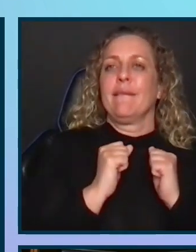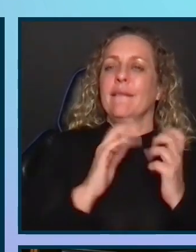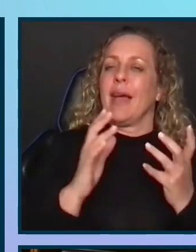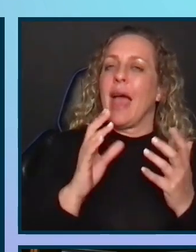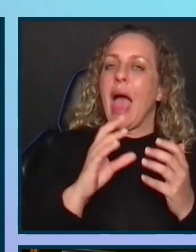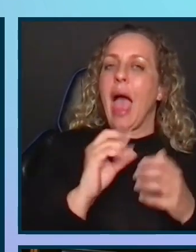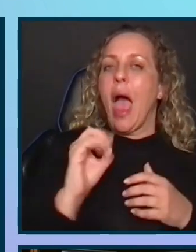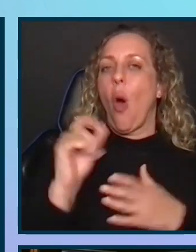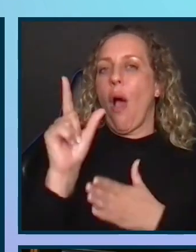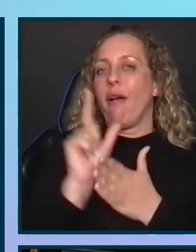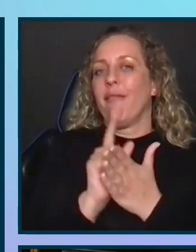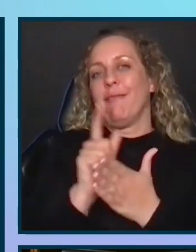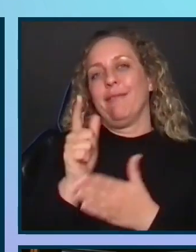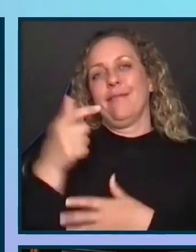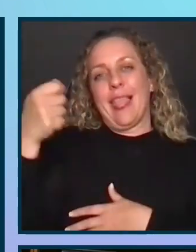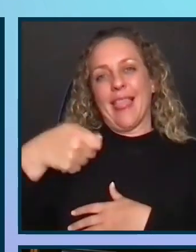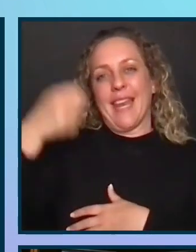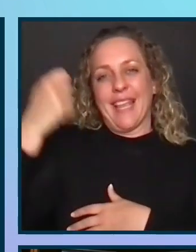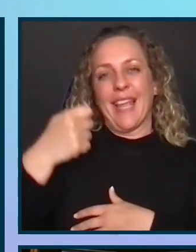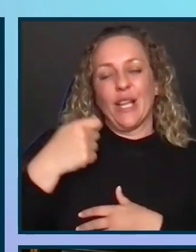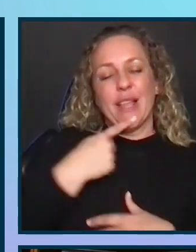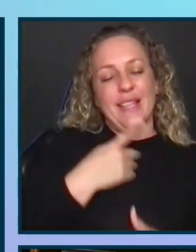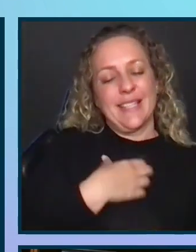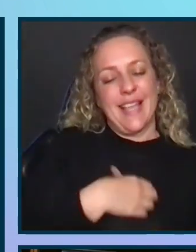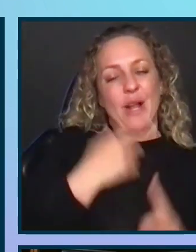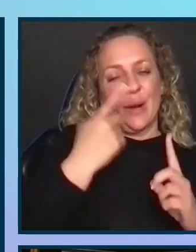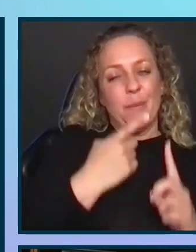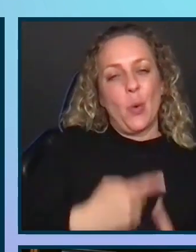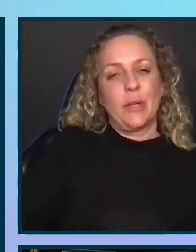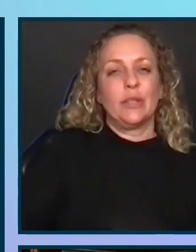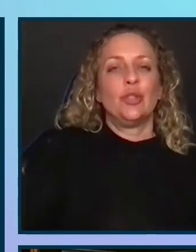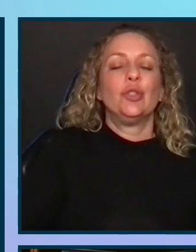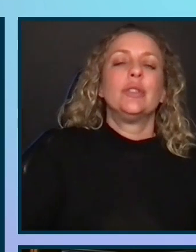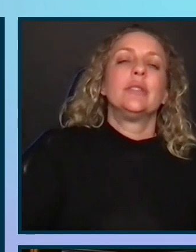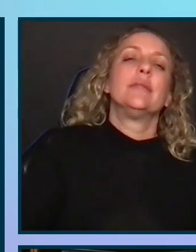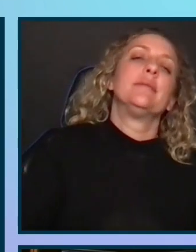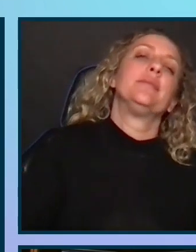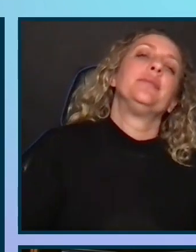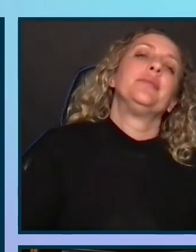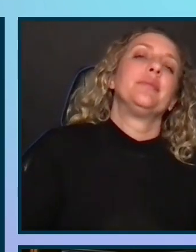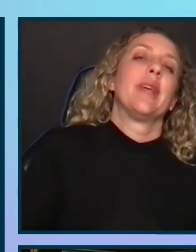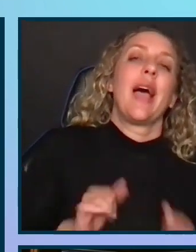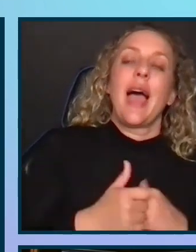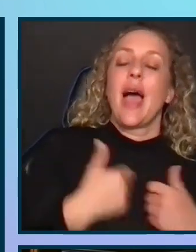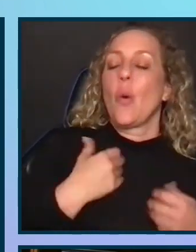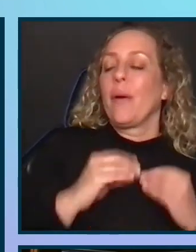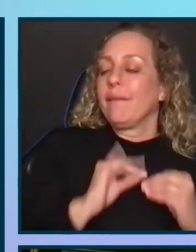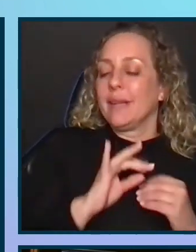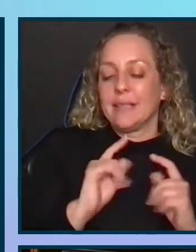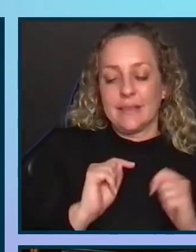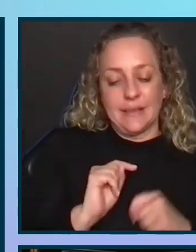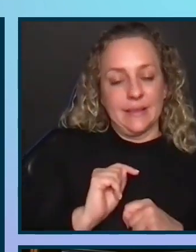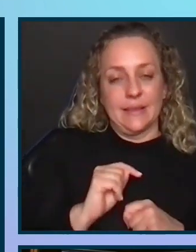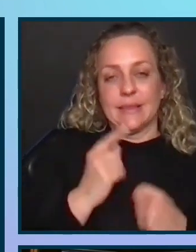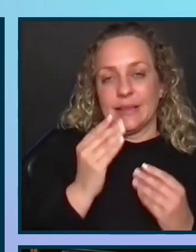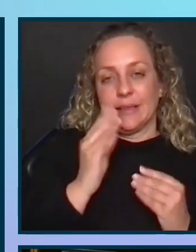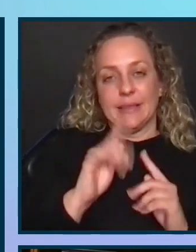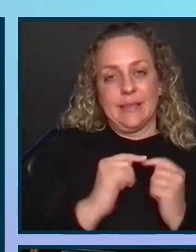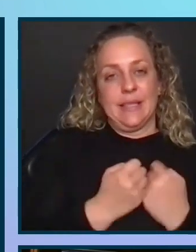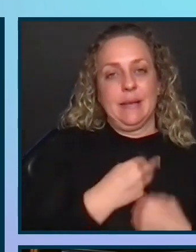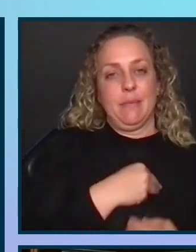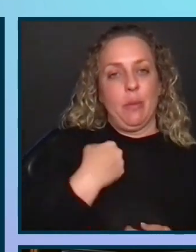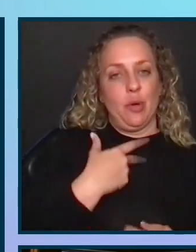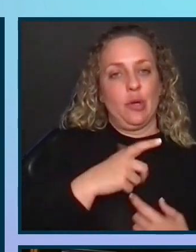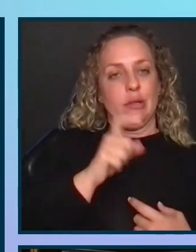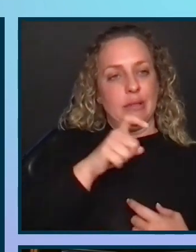litigation. Those are some of those desire components. The knowledge. How do we even fix this? Getting the team members the information they need